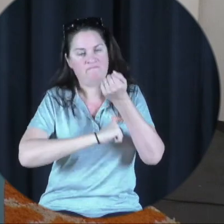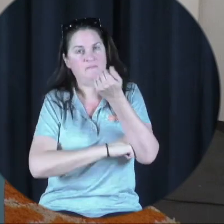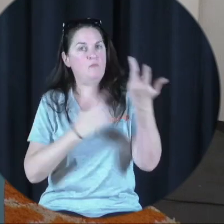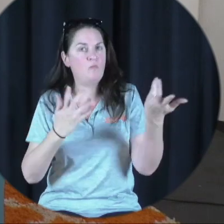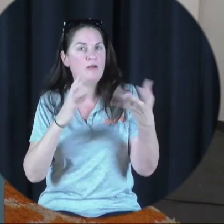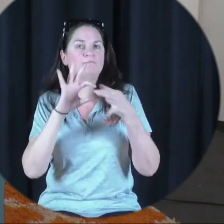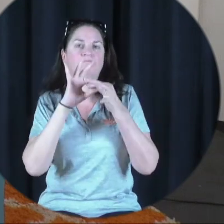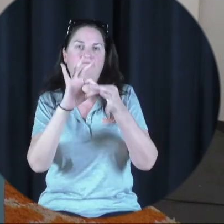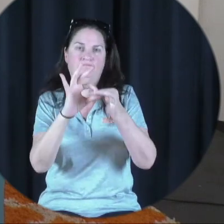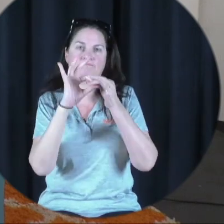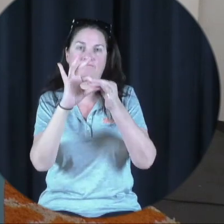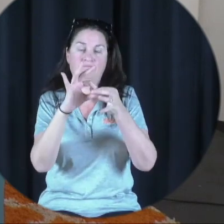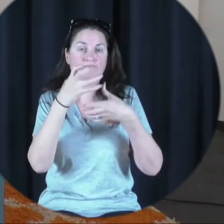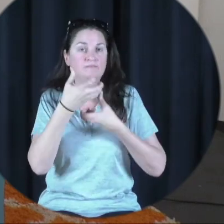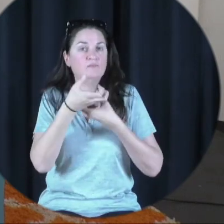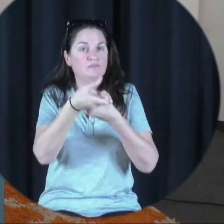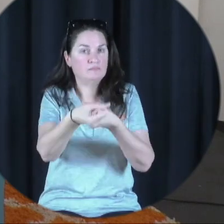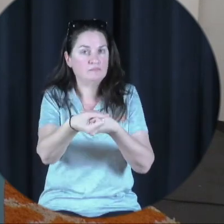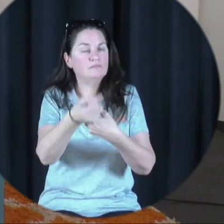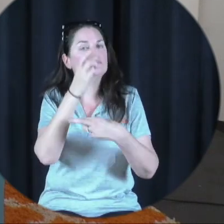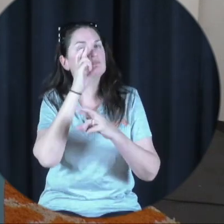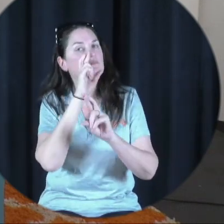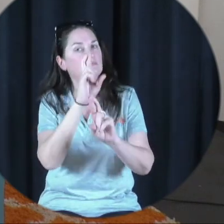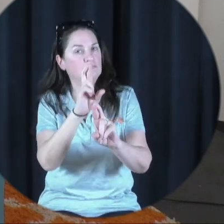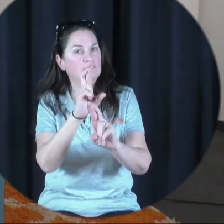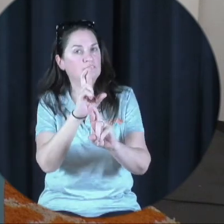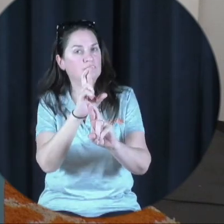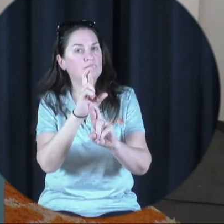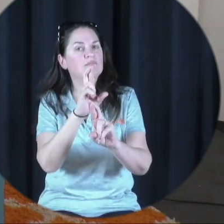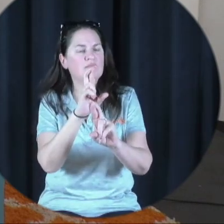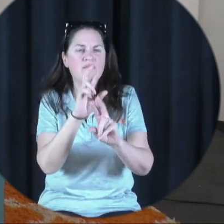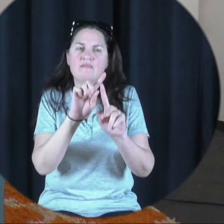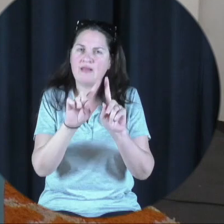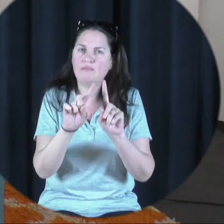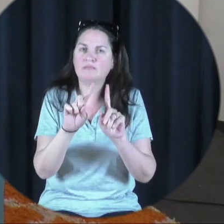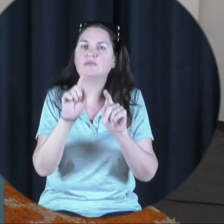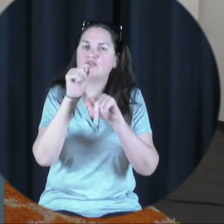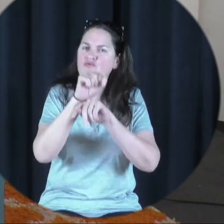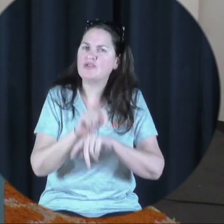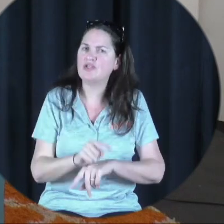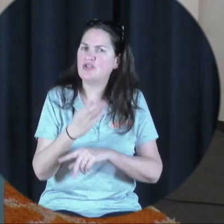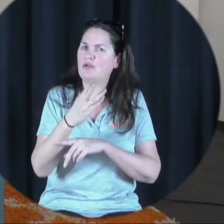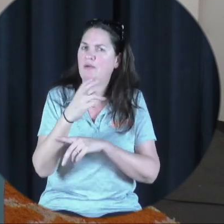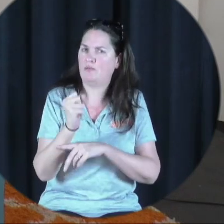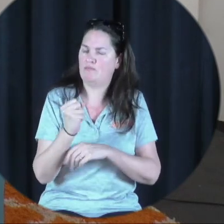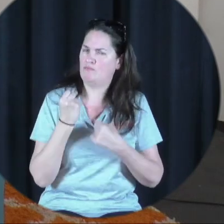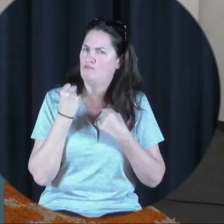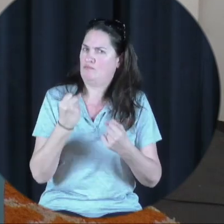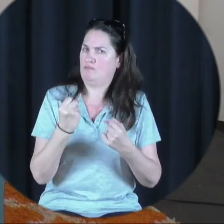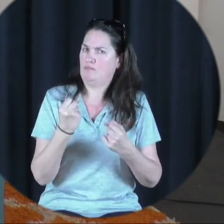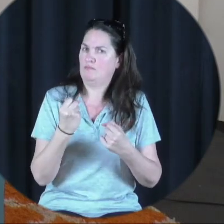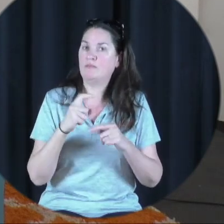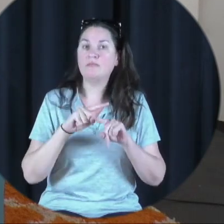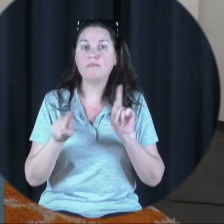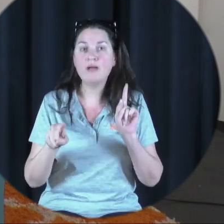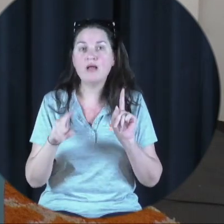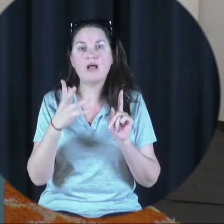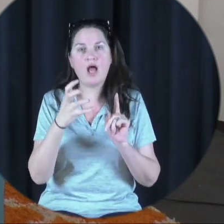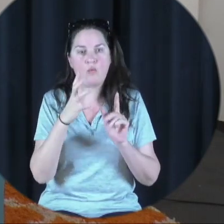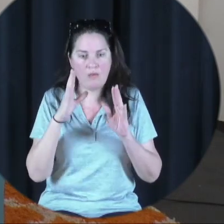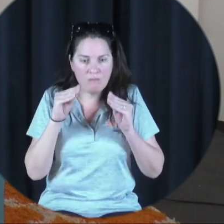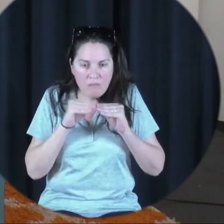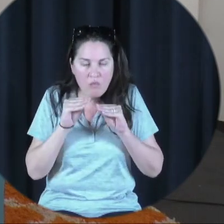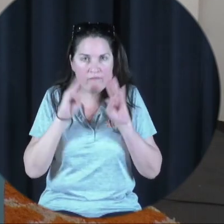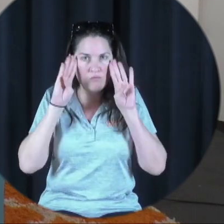foundation of relationships, trust, and respect. This has always been our strong suit at Boone. But I want us to put this even